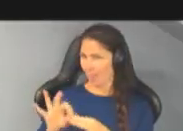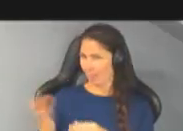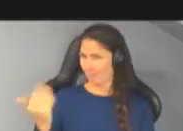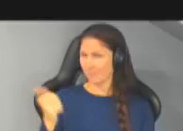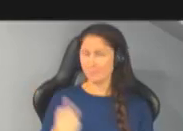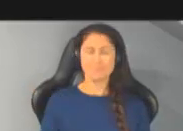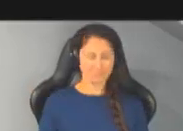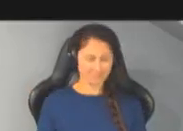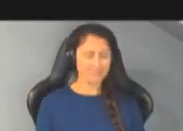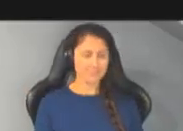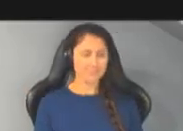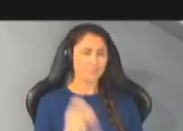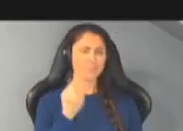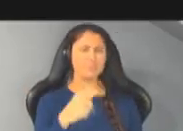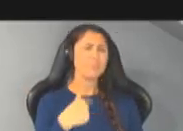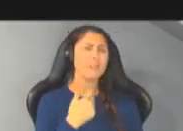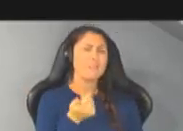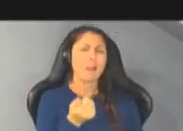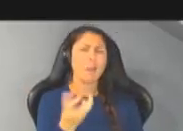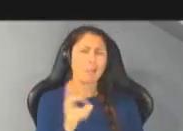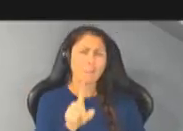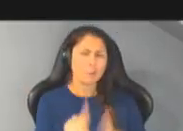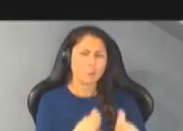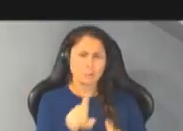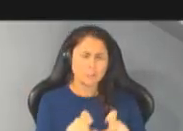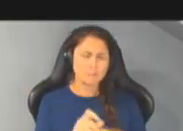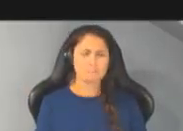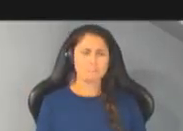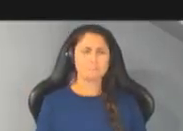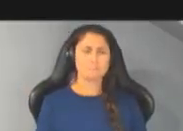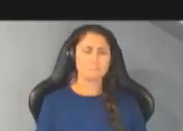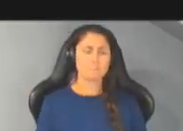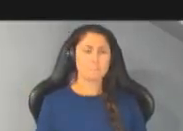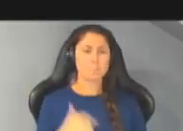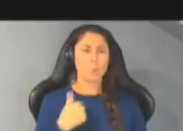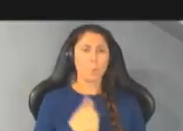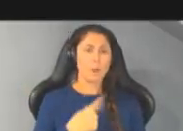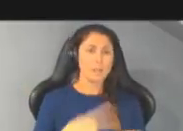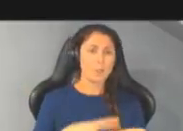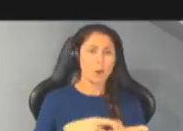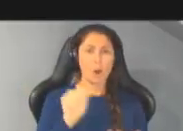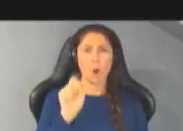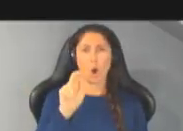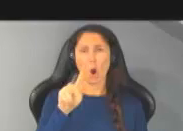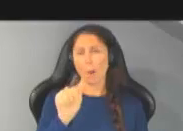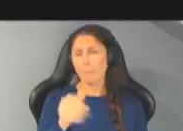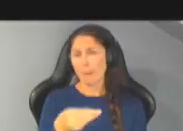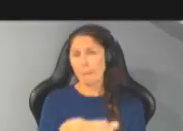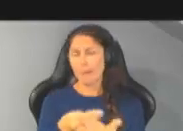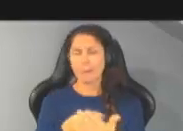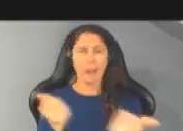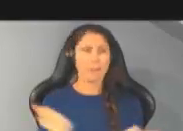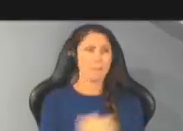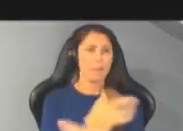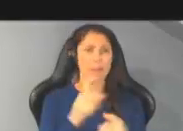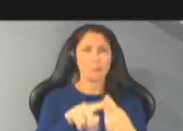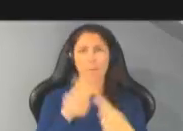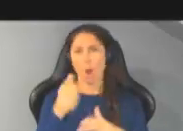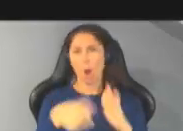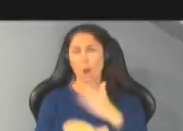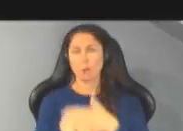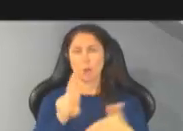just i just have a couple questions um you know we talk about arpa money and everything has to be under contract by